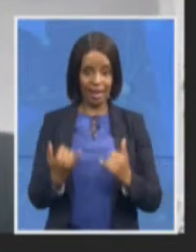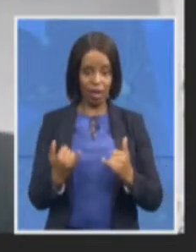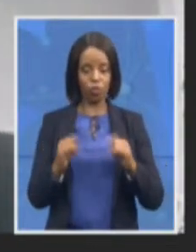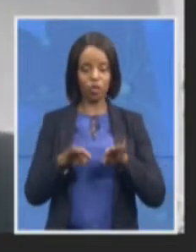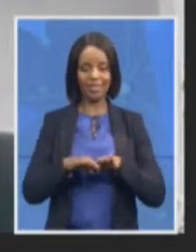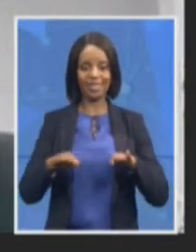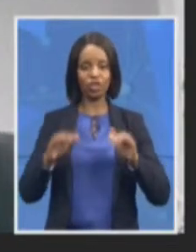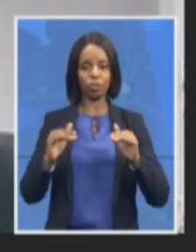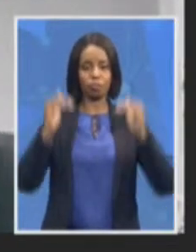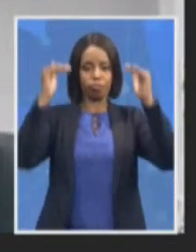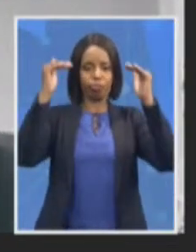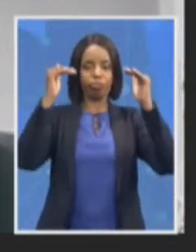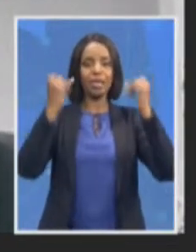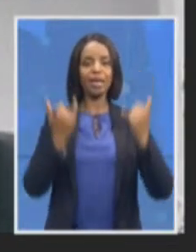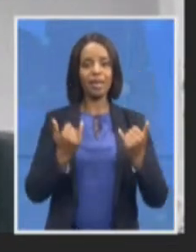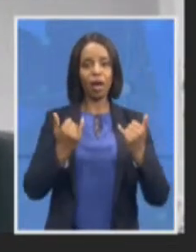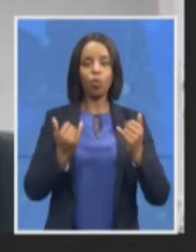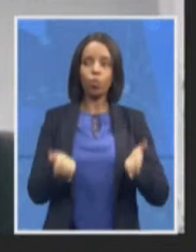thank you thank